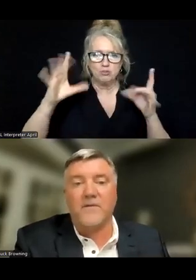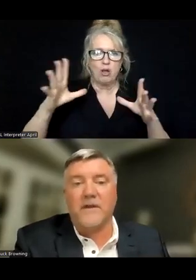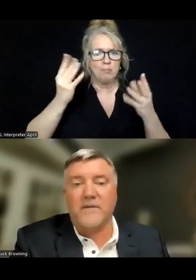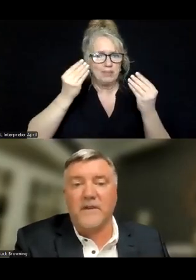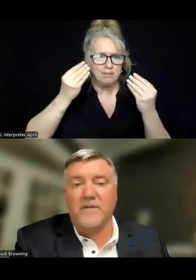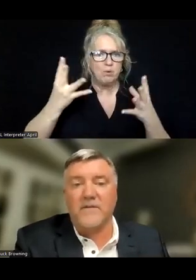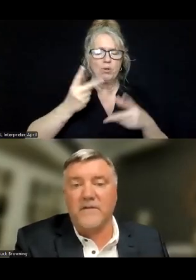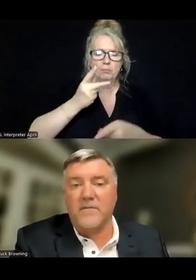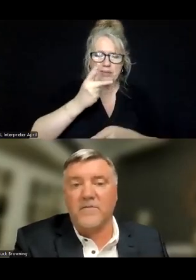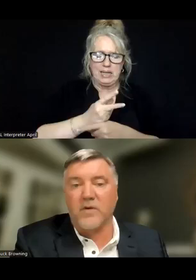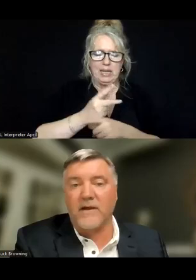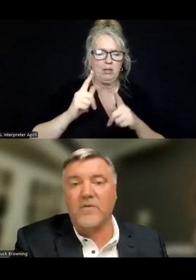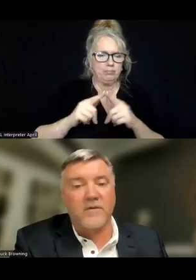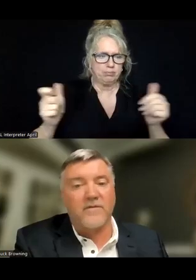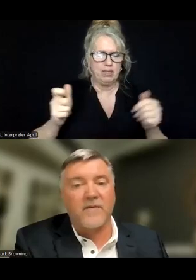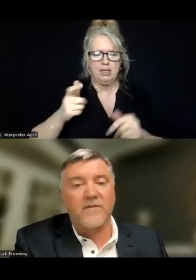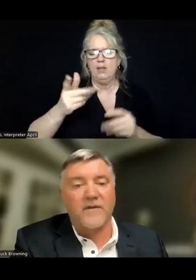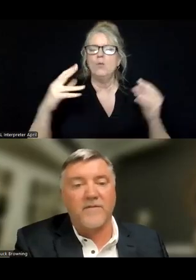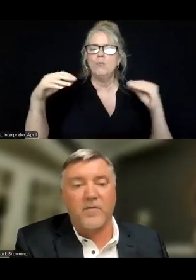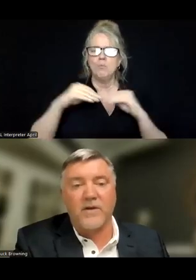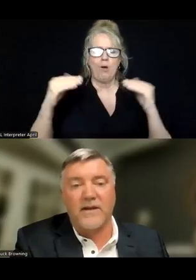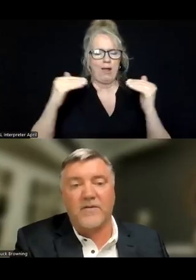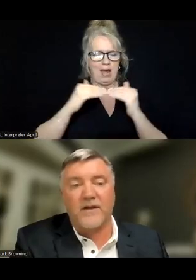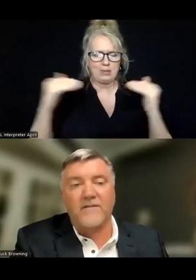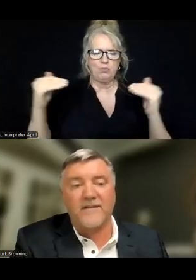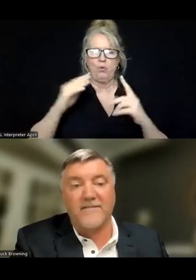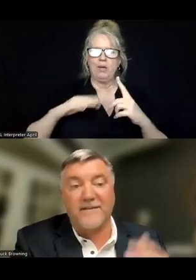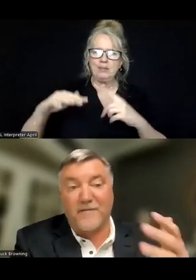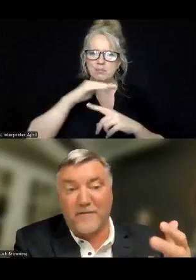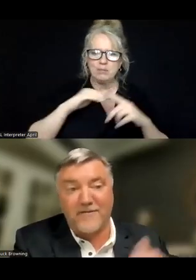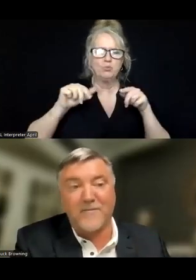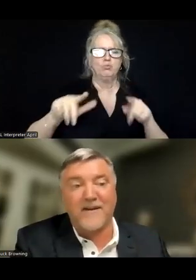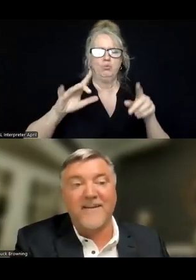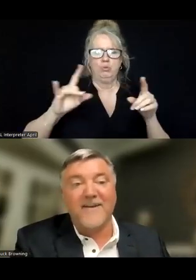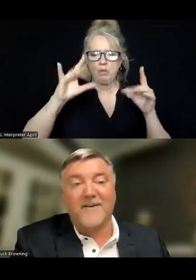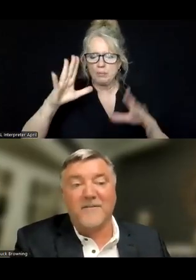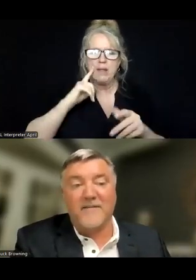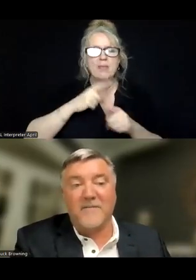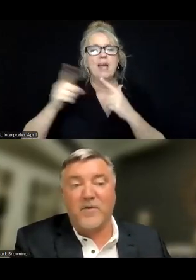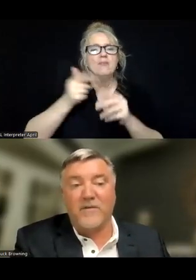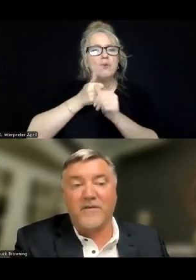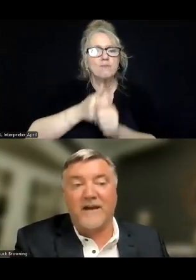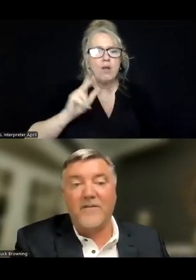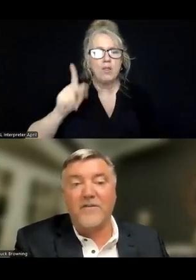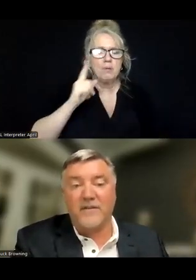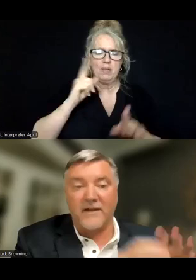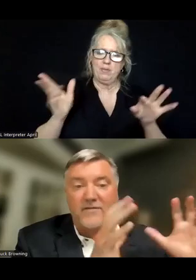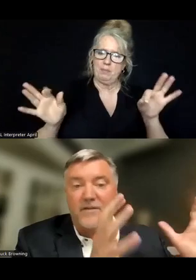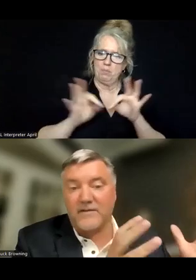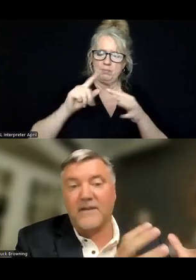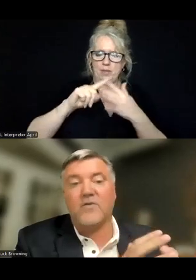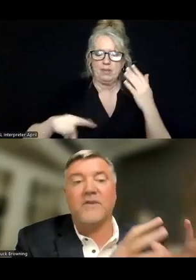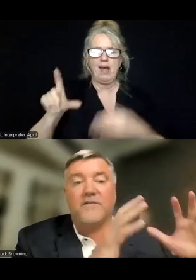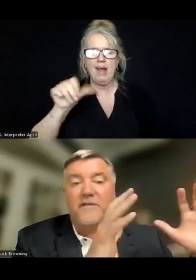competence, and those types of things, it creates a much more equitable environment for everyone in crisis. And then, Jennifer followed up by talking about the importance of the other